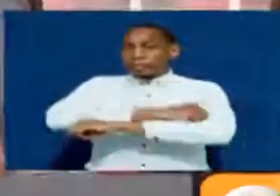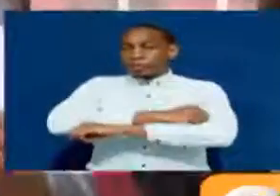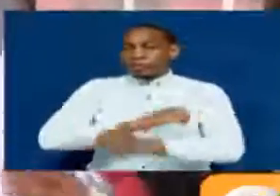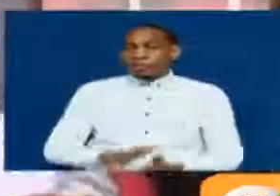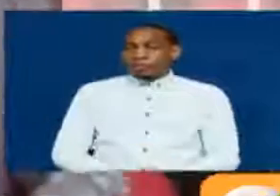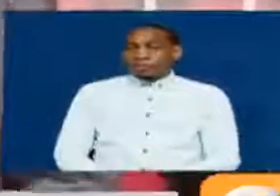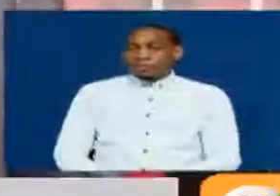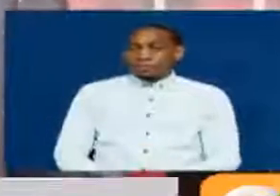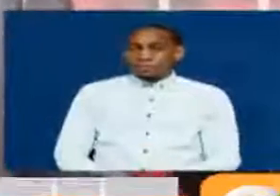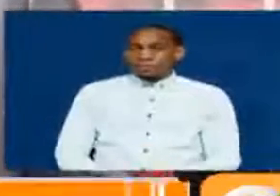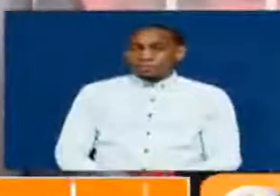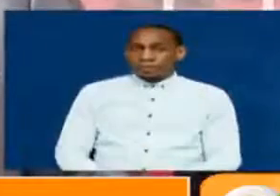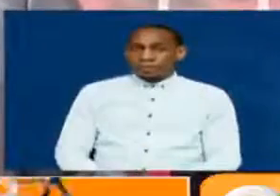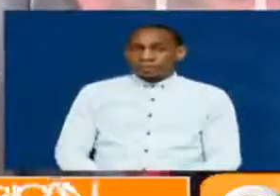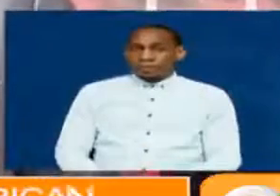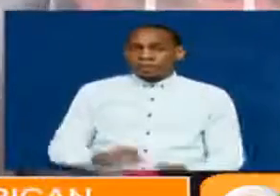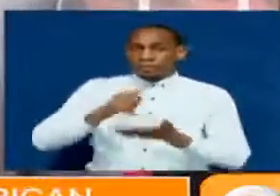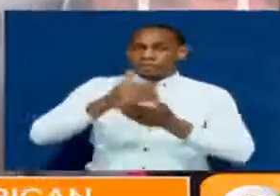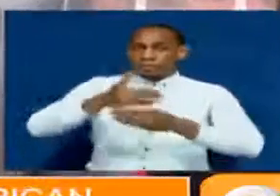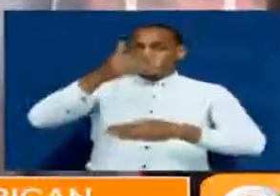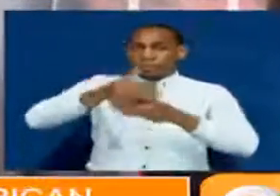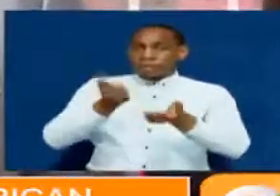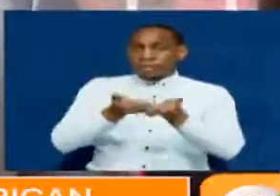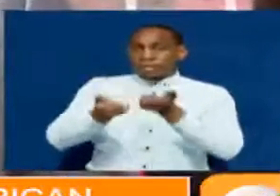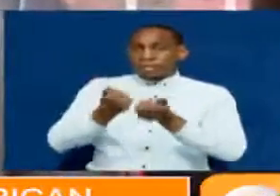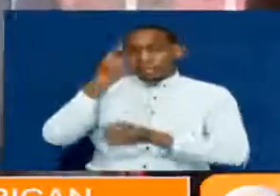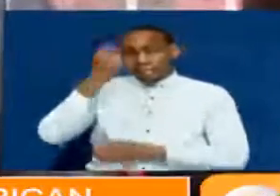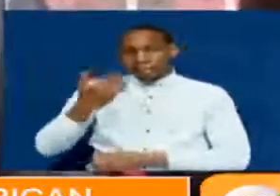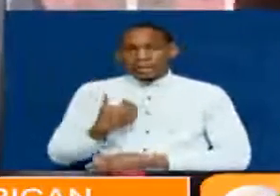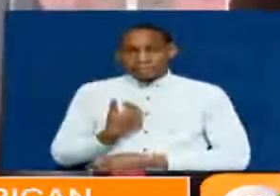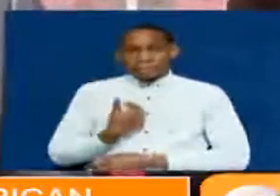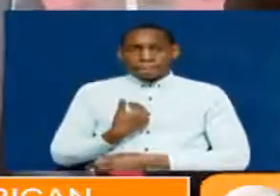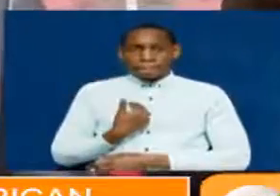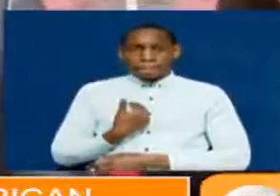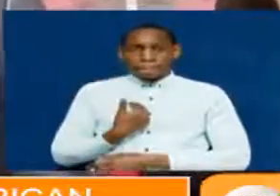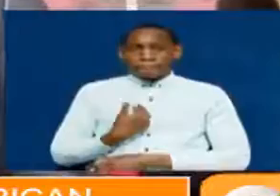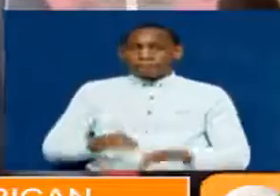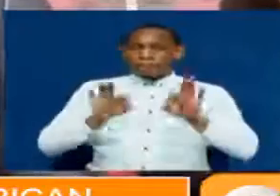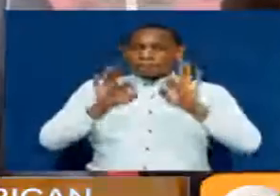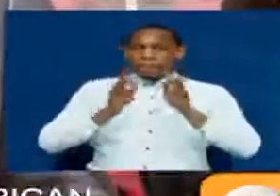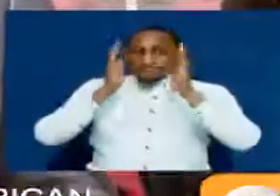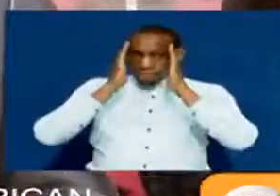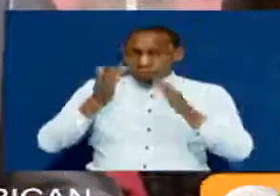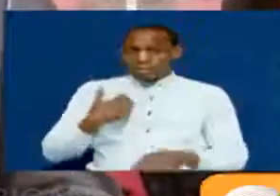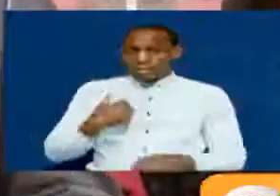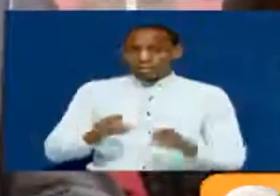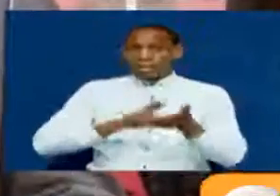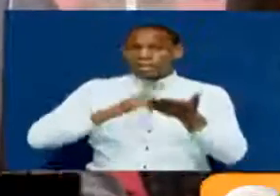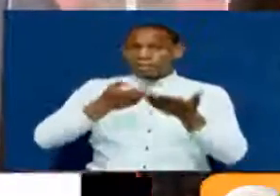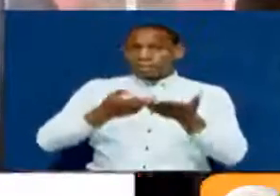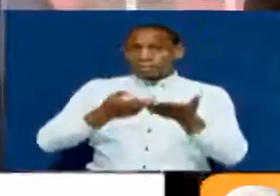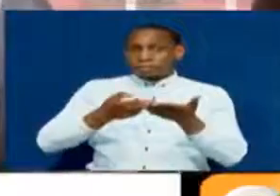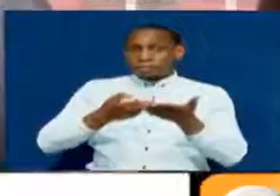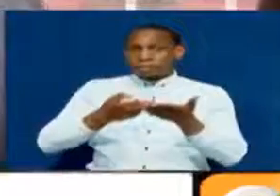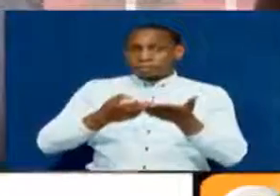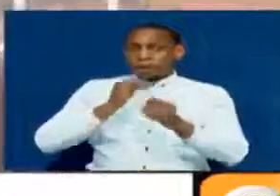People who are involved in cross-border trade indeed have dreams. They have an incredible commitment and resource that